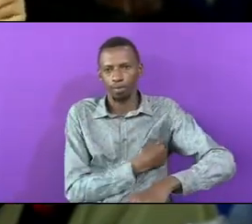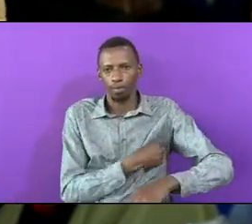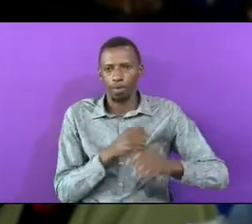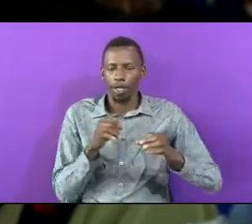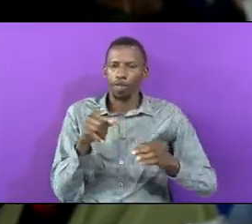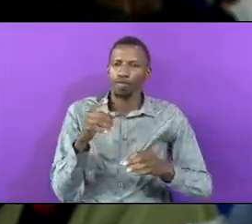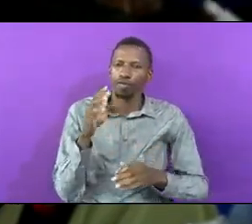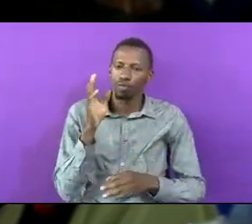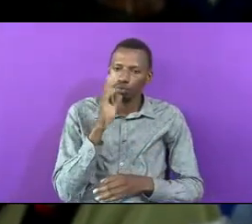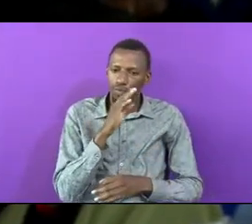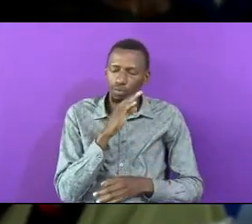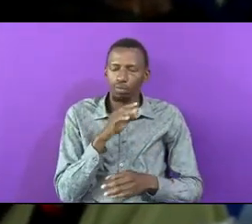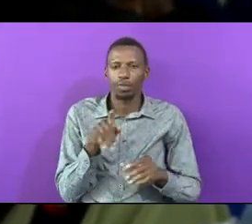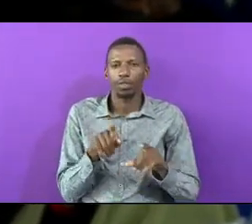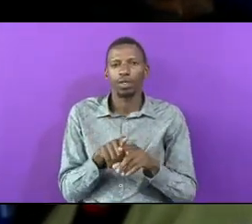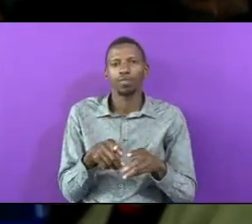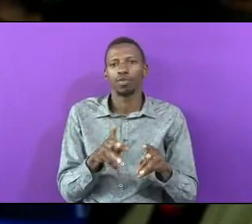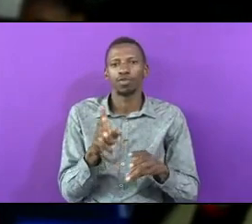Smell